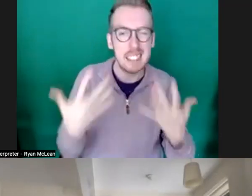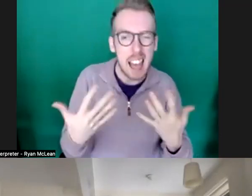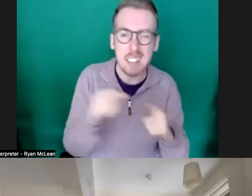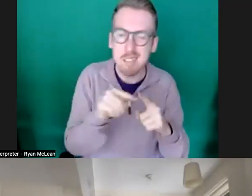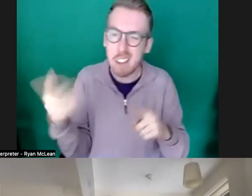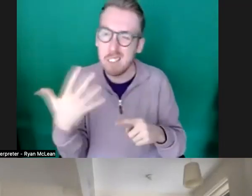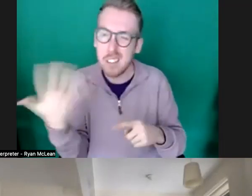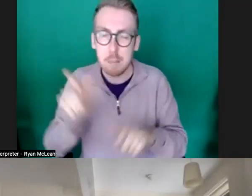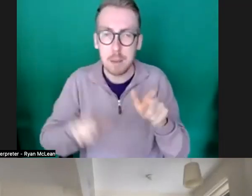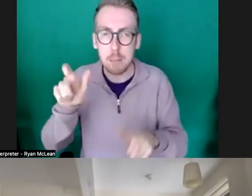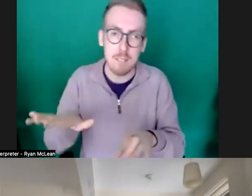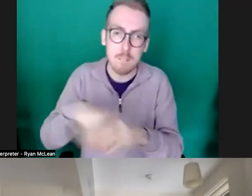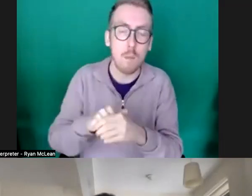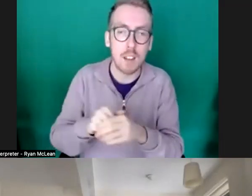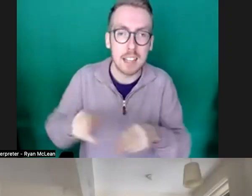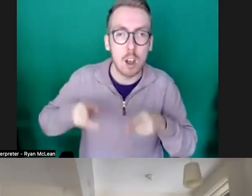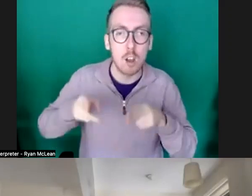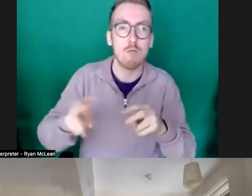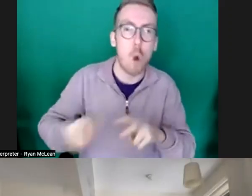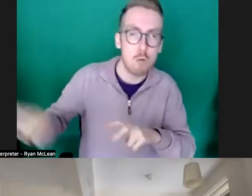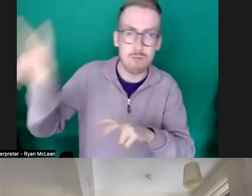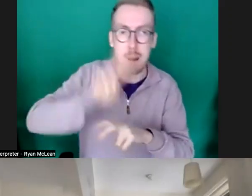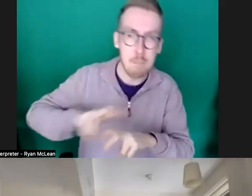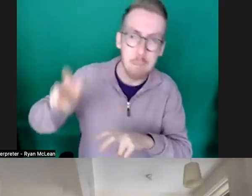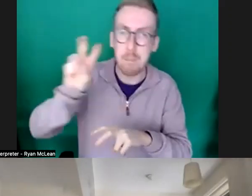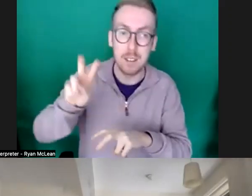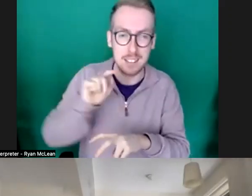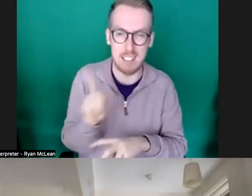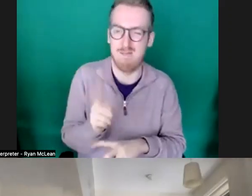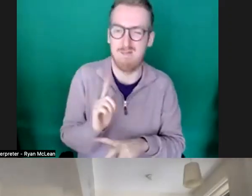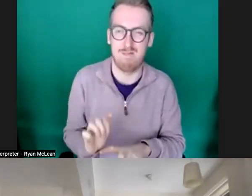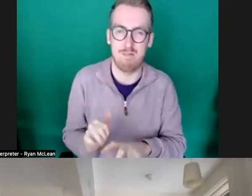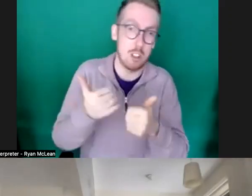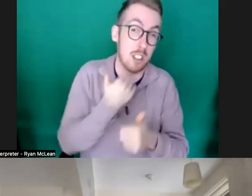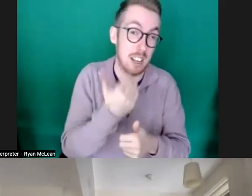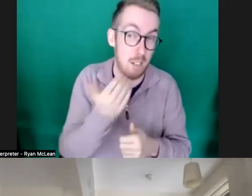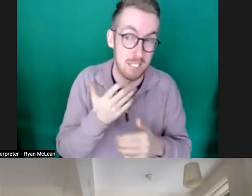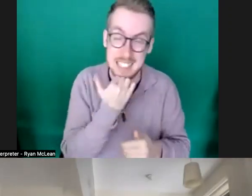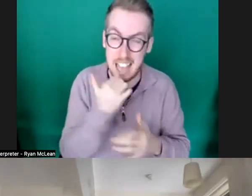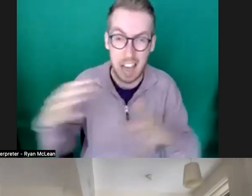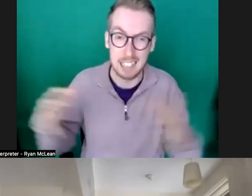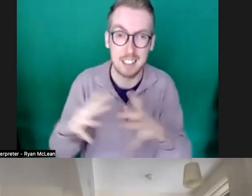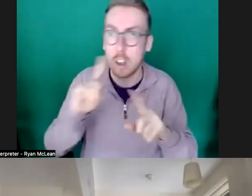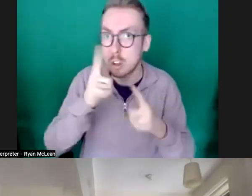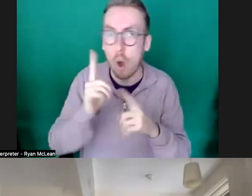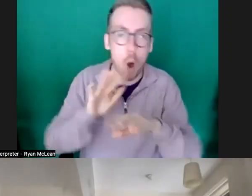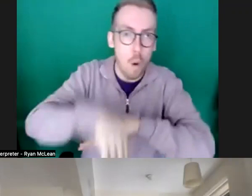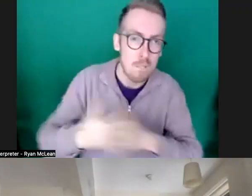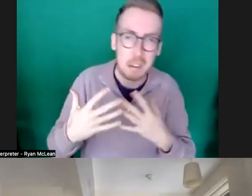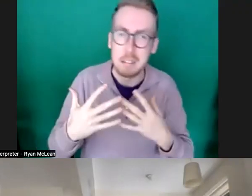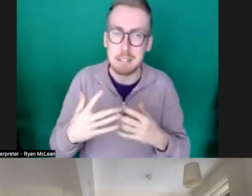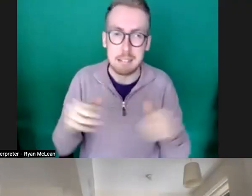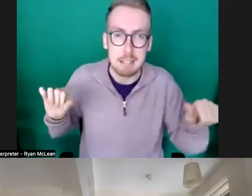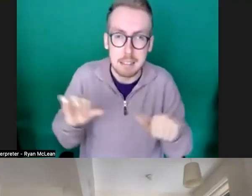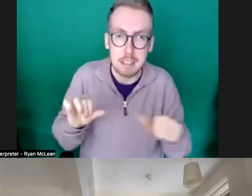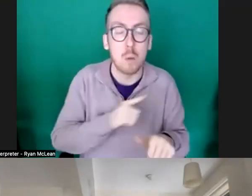in this rope trick which is just about what we just about the size we could do it we couldn't do anything more but that's just because we're on a